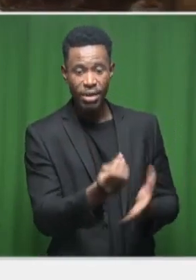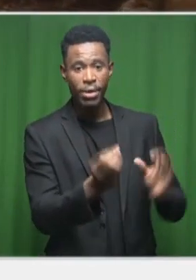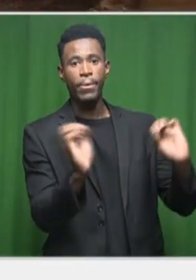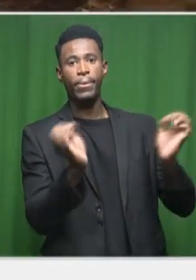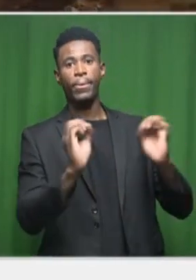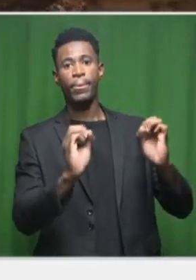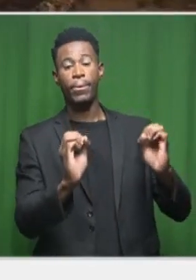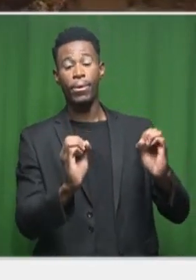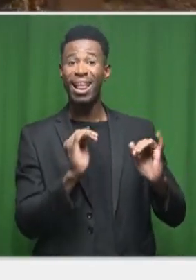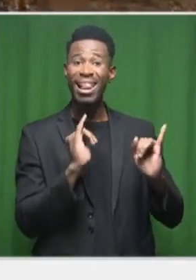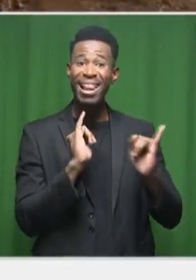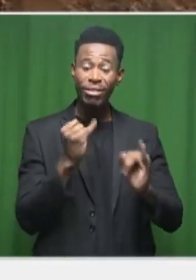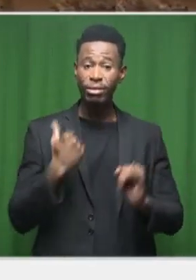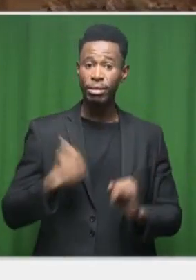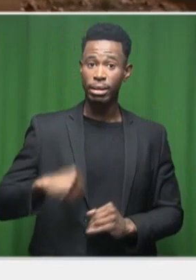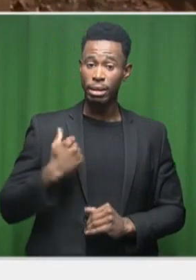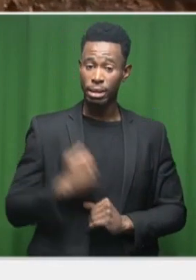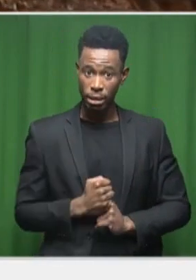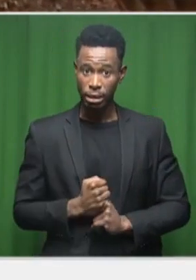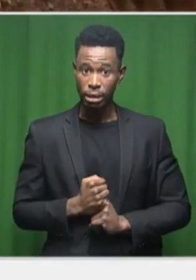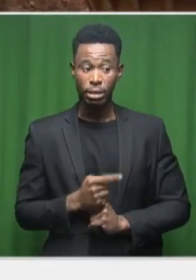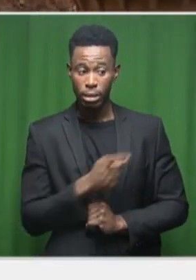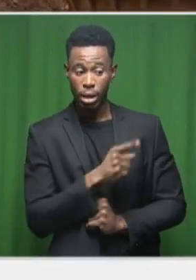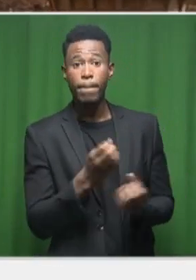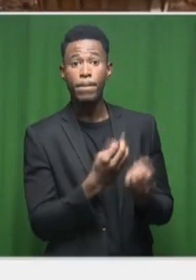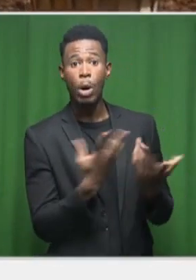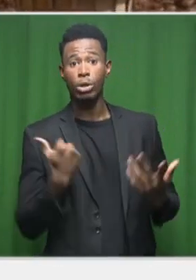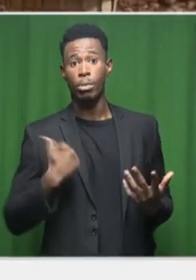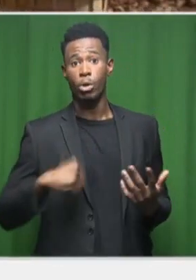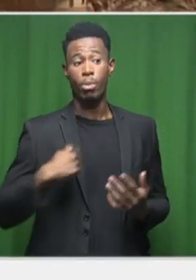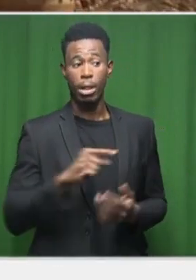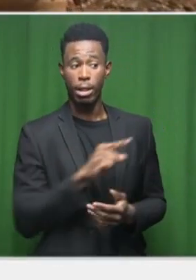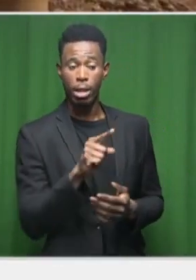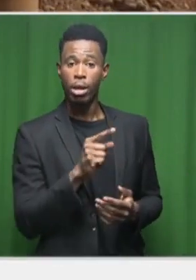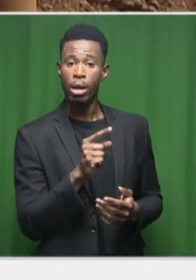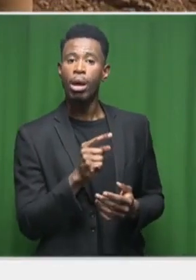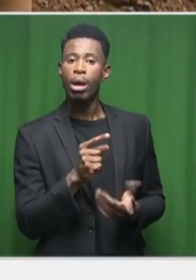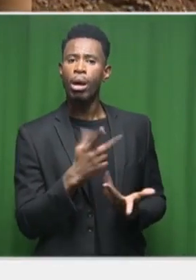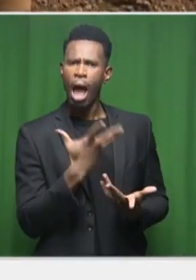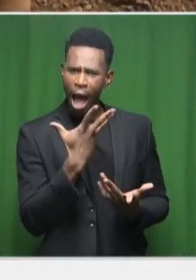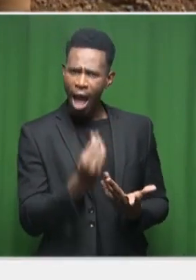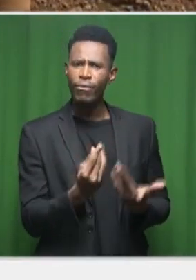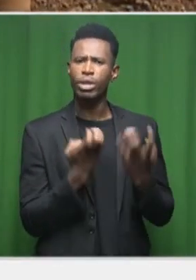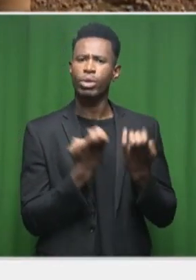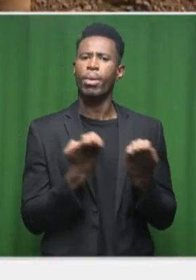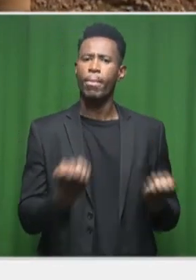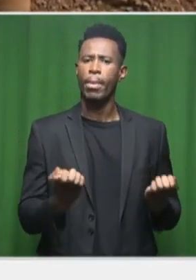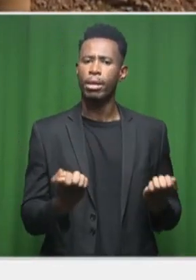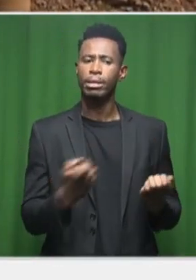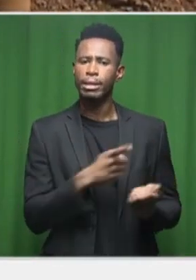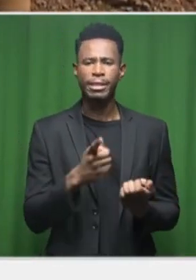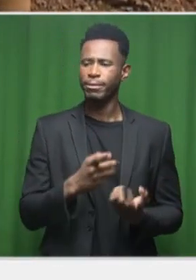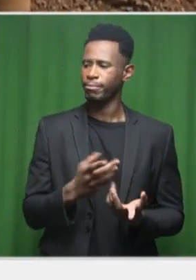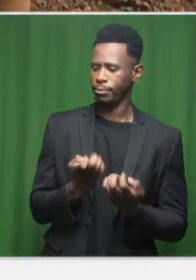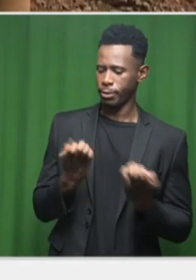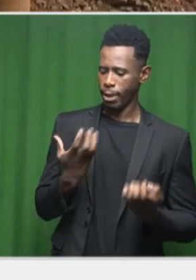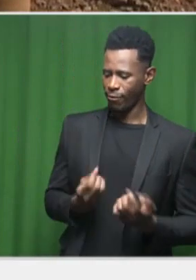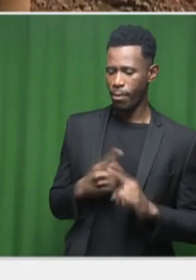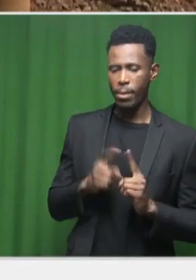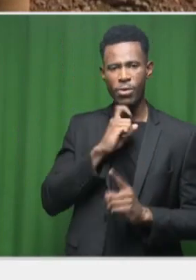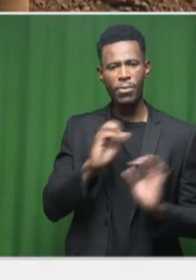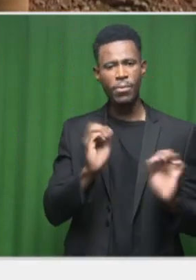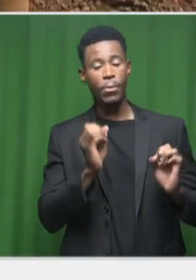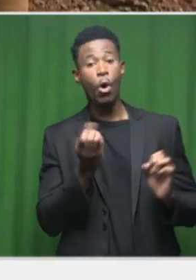most of these municipalities either have the equipment and they're not using it, or they don't know how to use it, or they